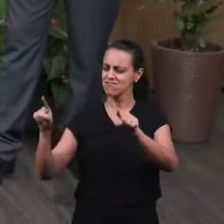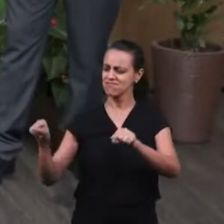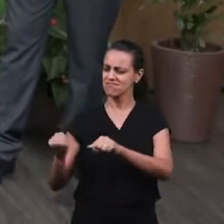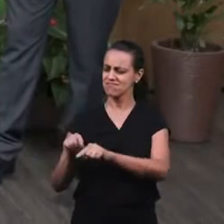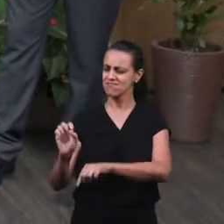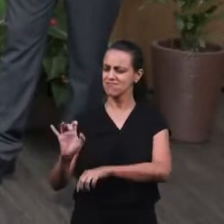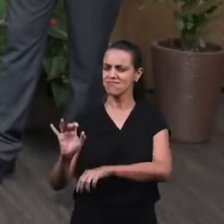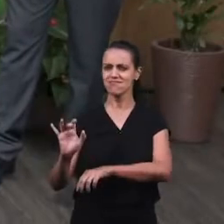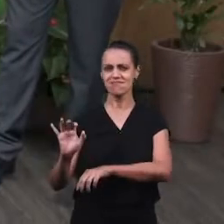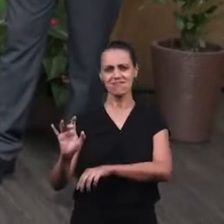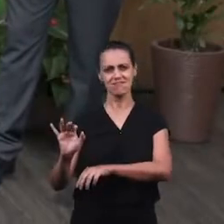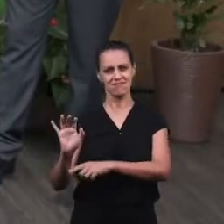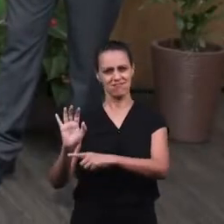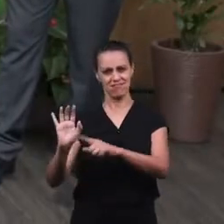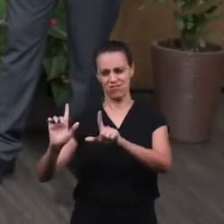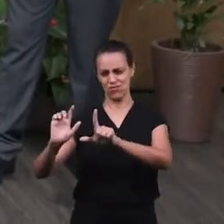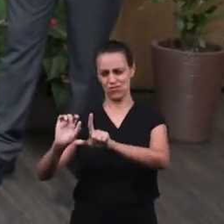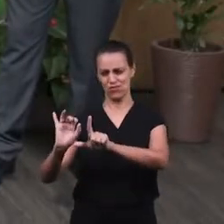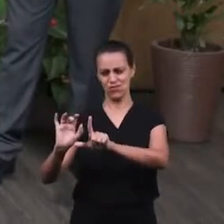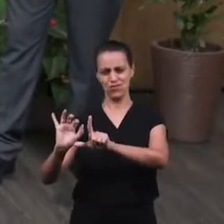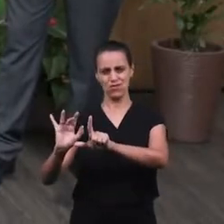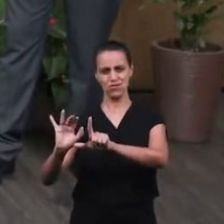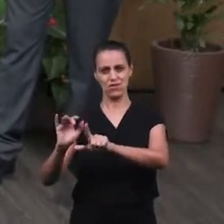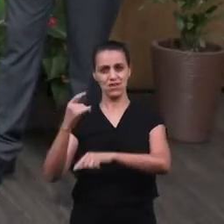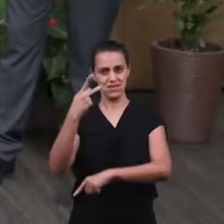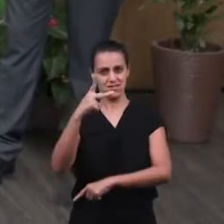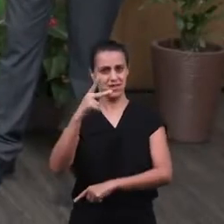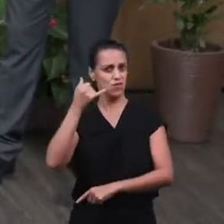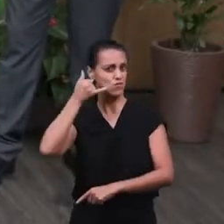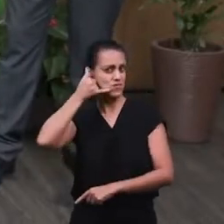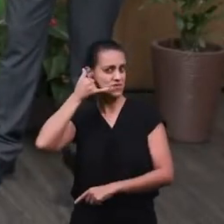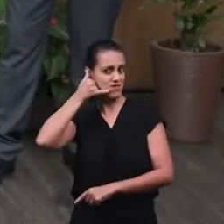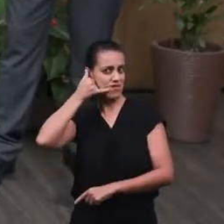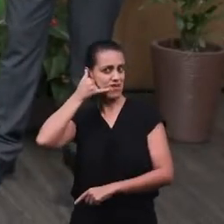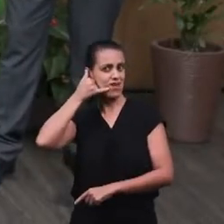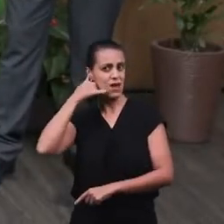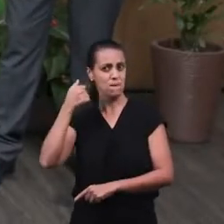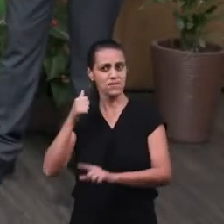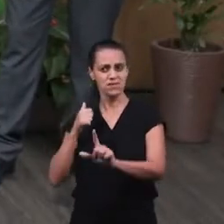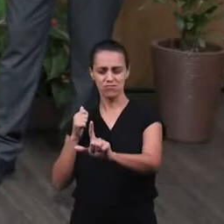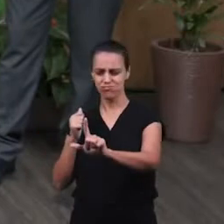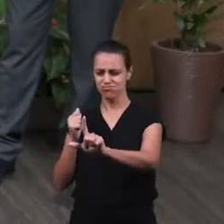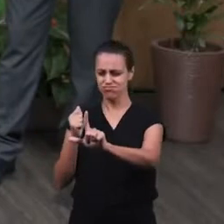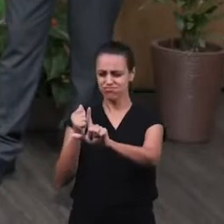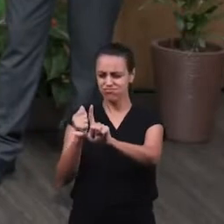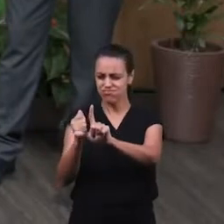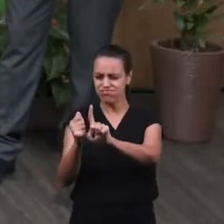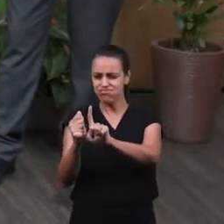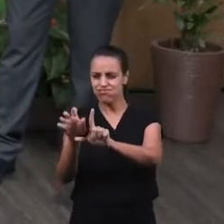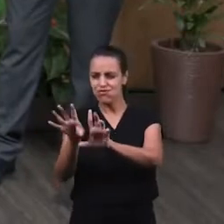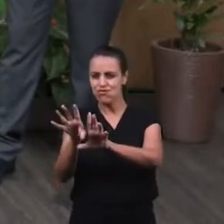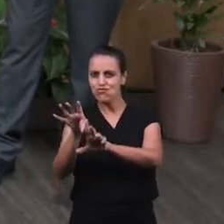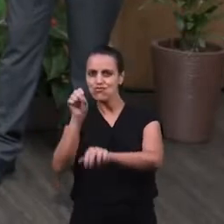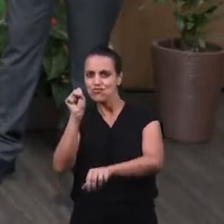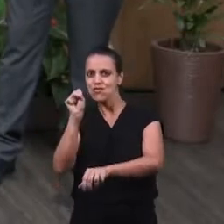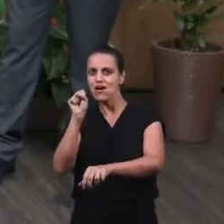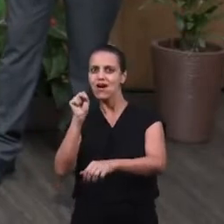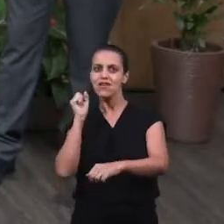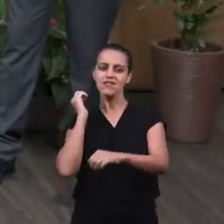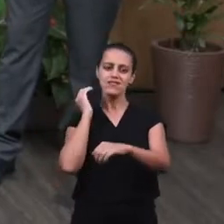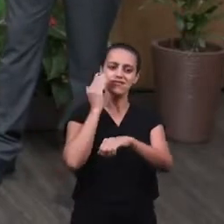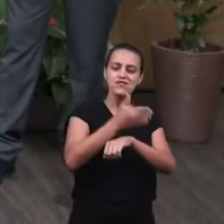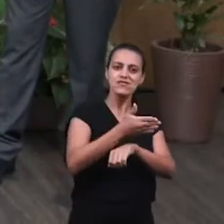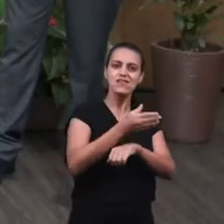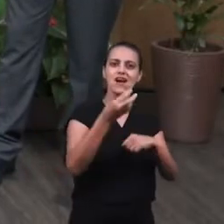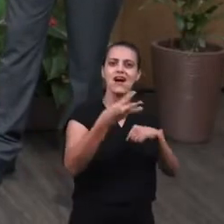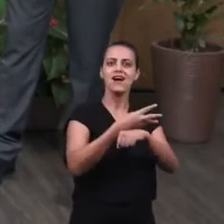bottom of your screen, there's a QR code displayed. All you need to do is point your cell phone's camera to that QR code and you will be directed to